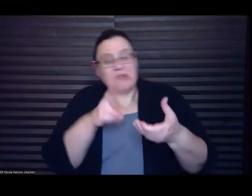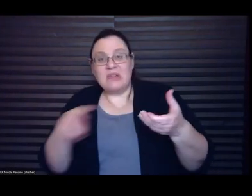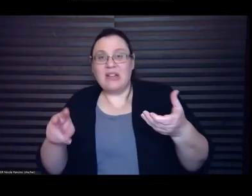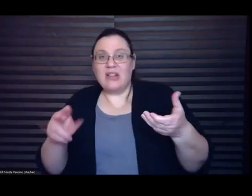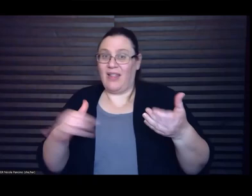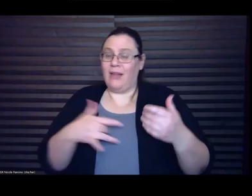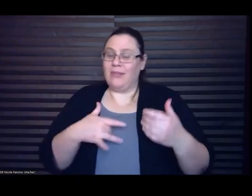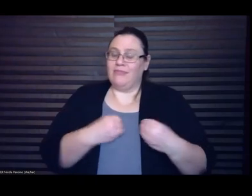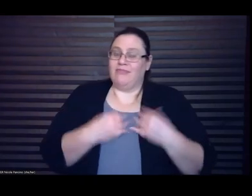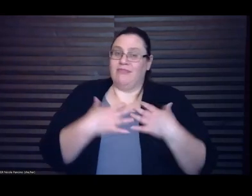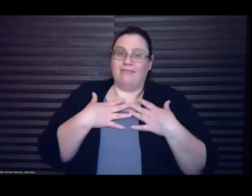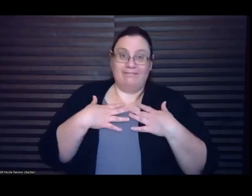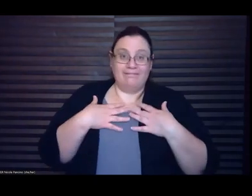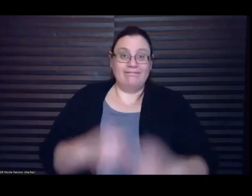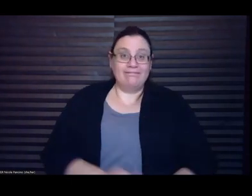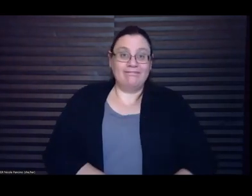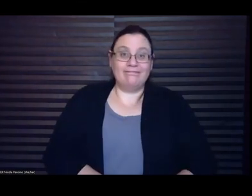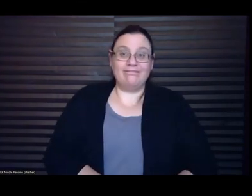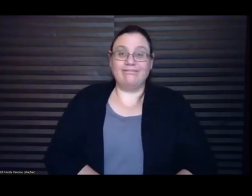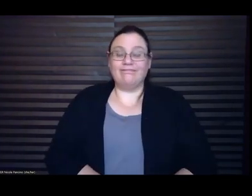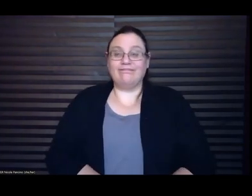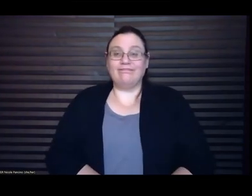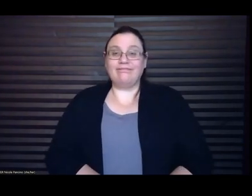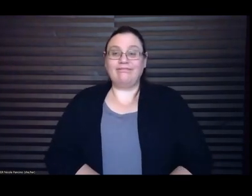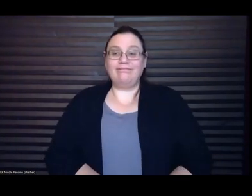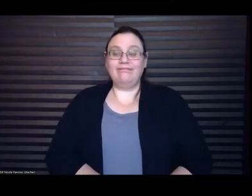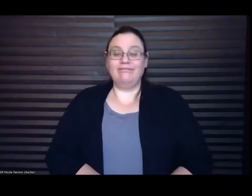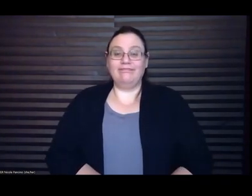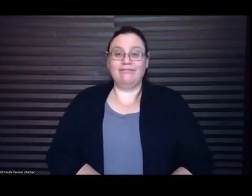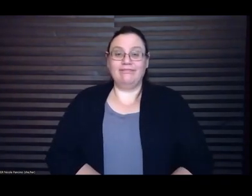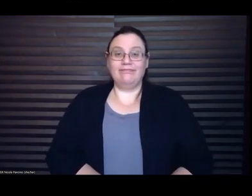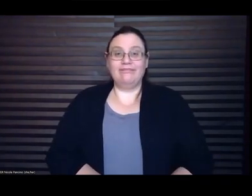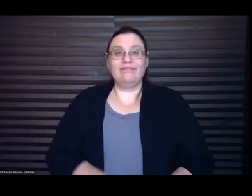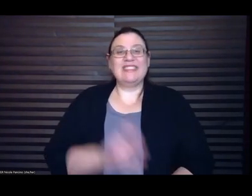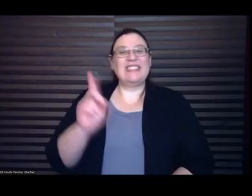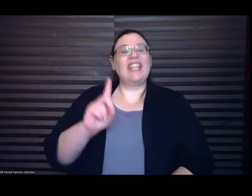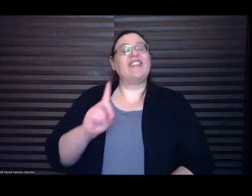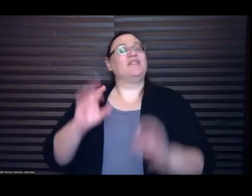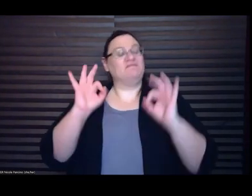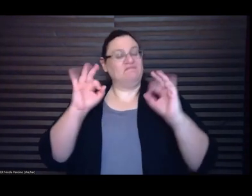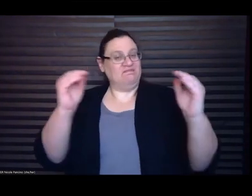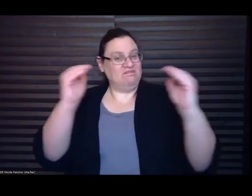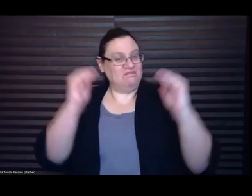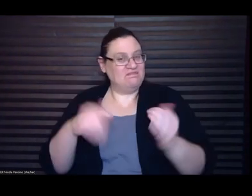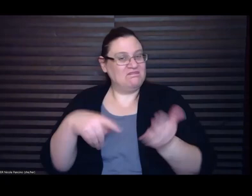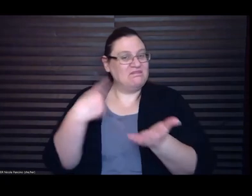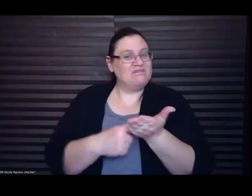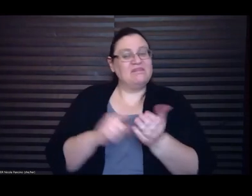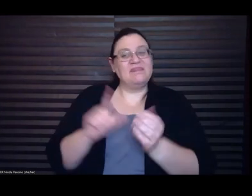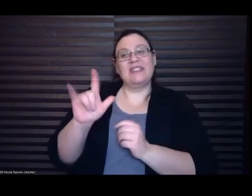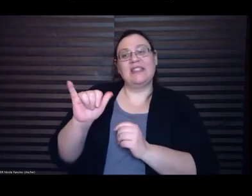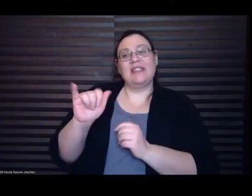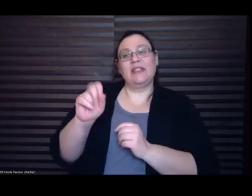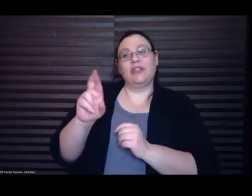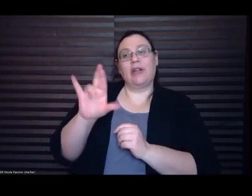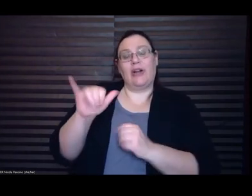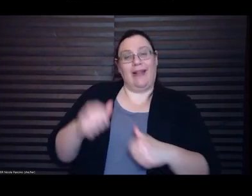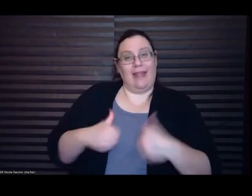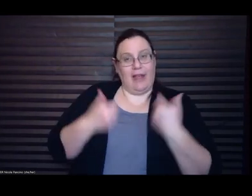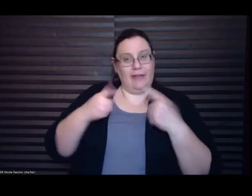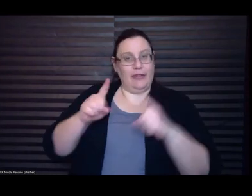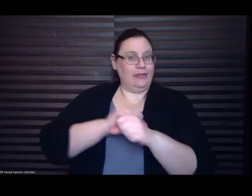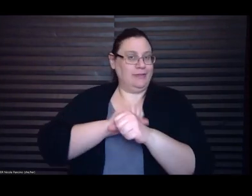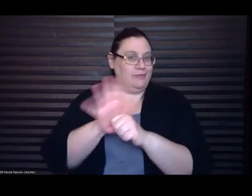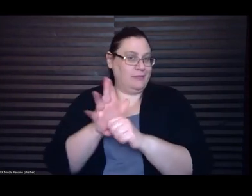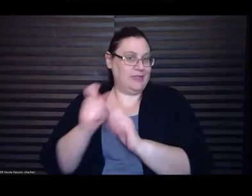let's let's talk about literary life during the pandemic I know Raven your book came out um